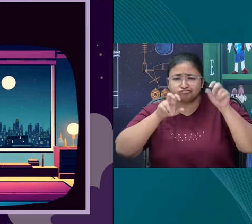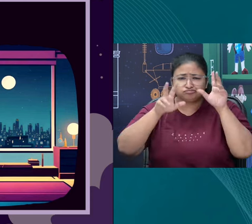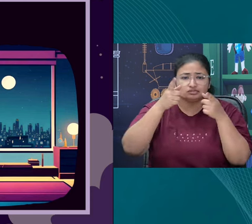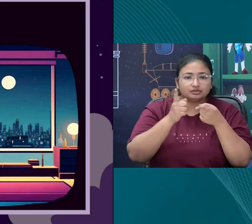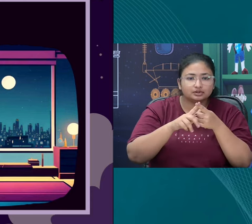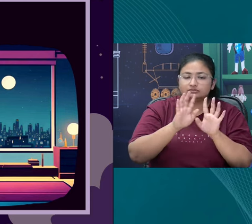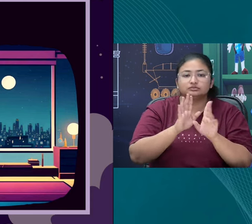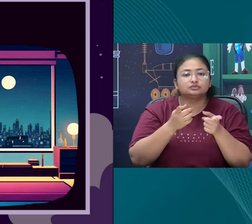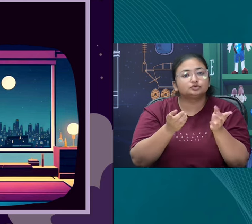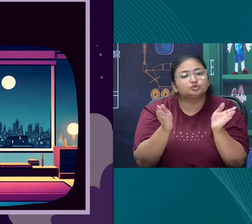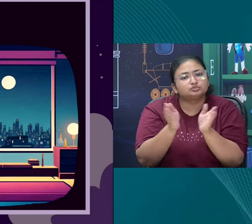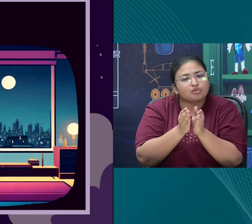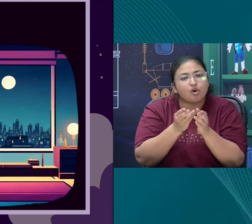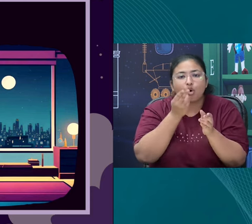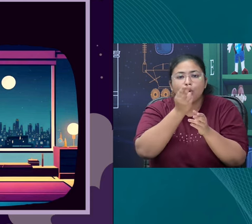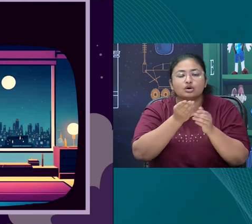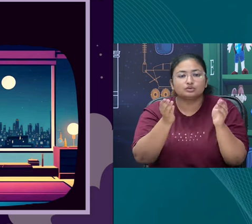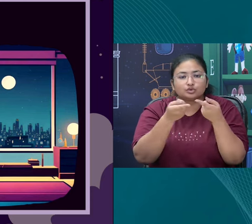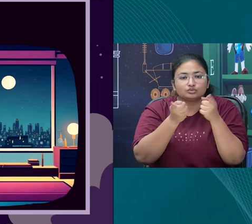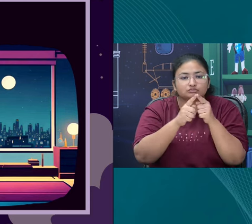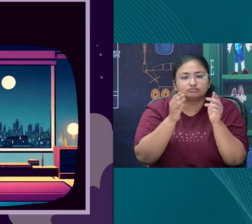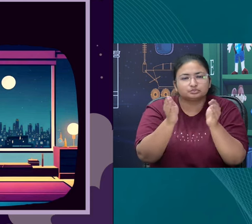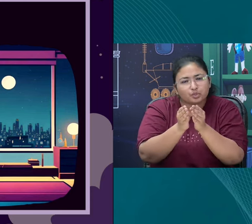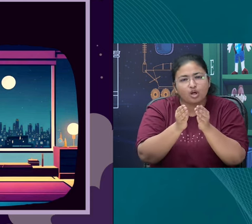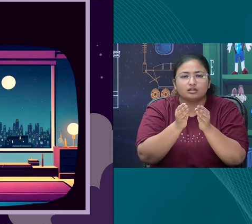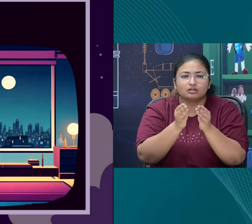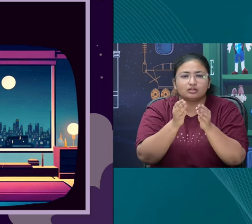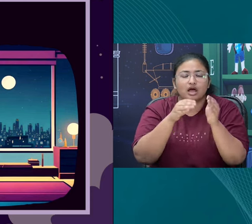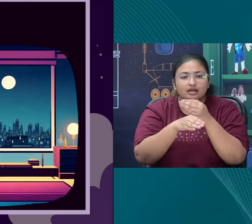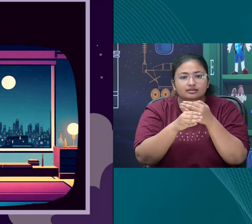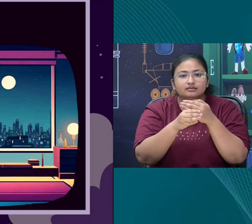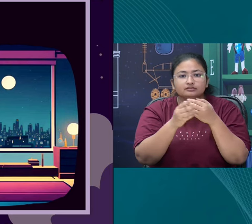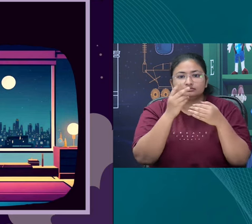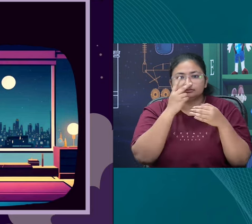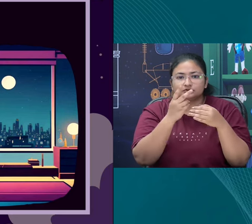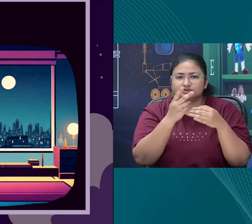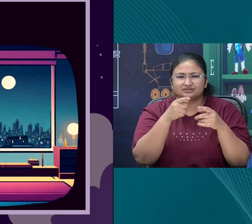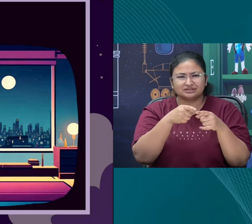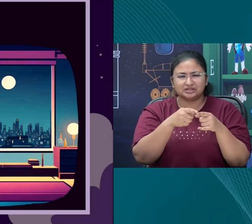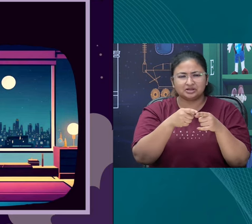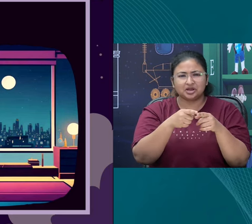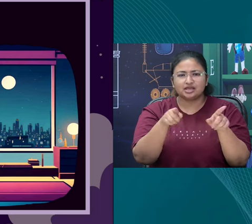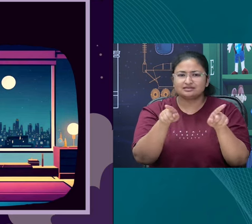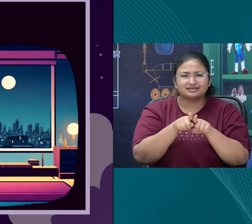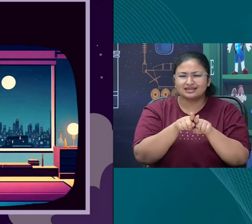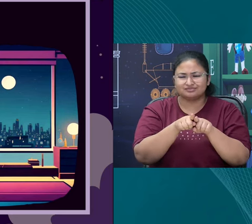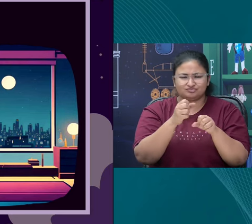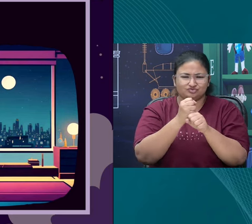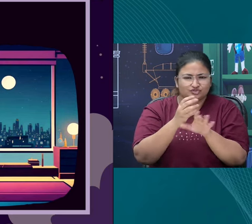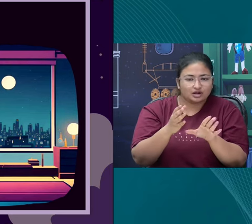a small cramped hotel room and the description establishes that it is not a typical setting for